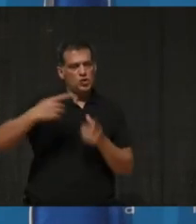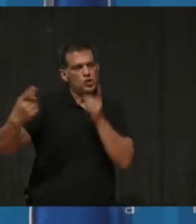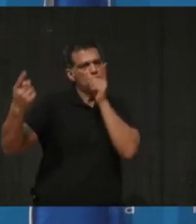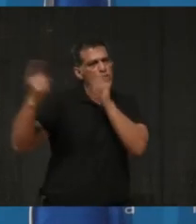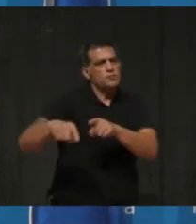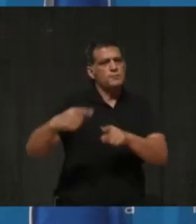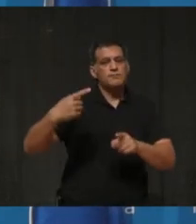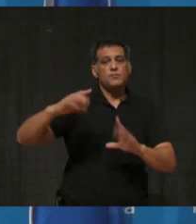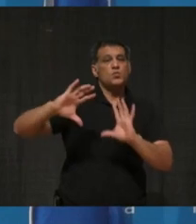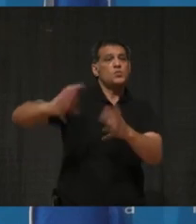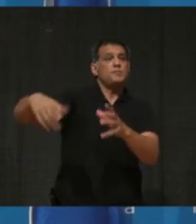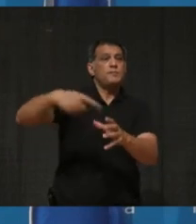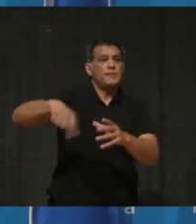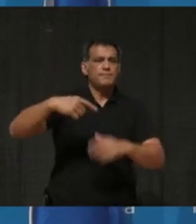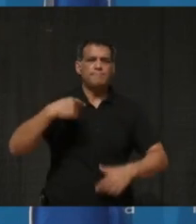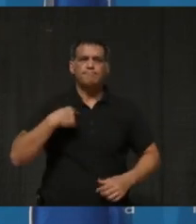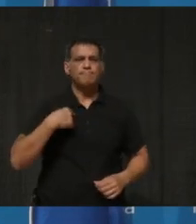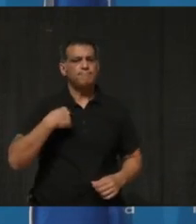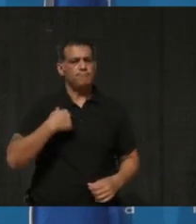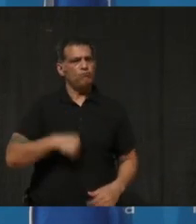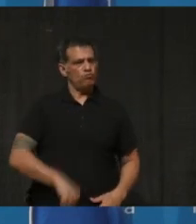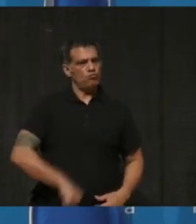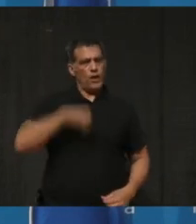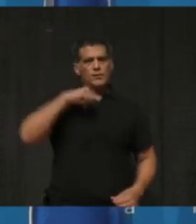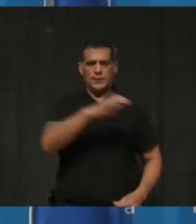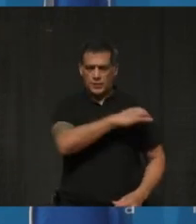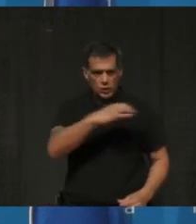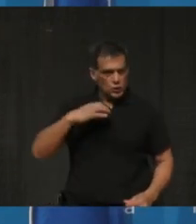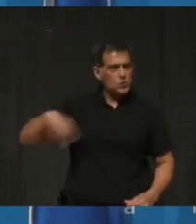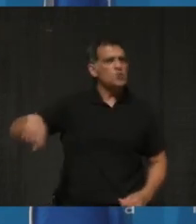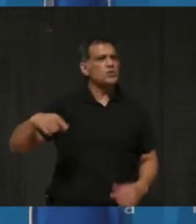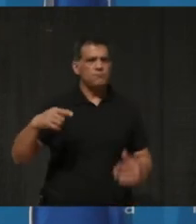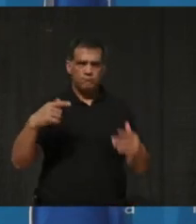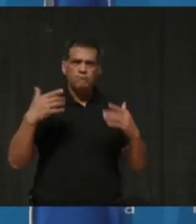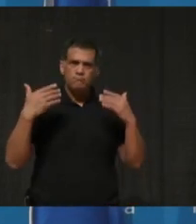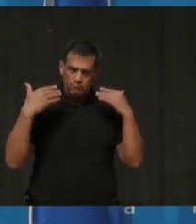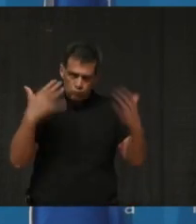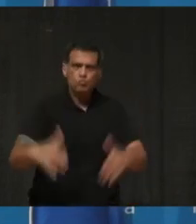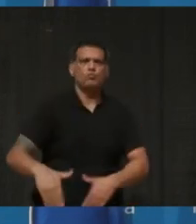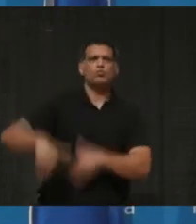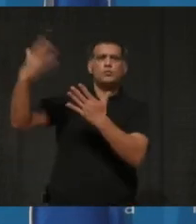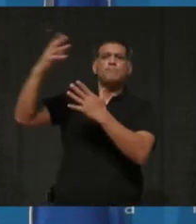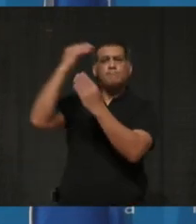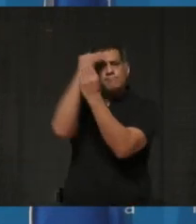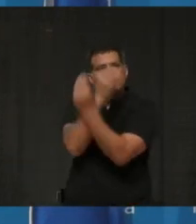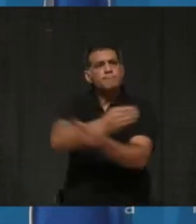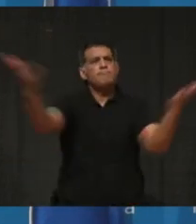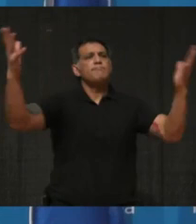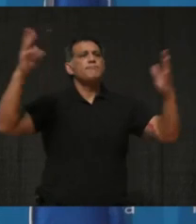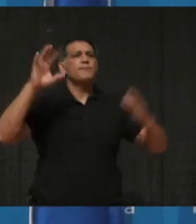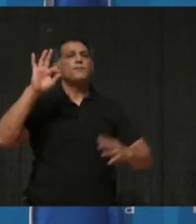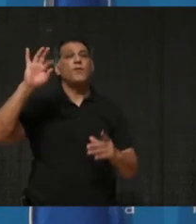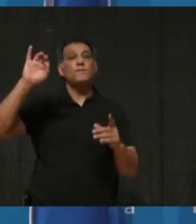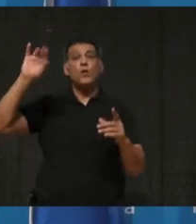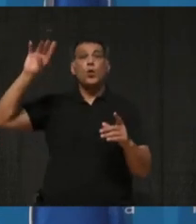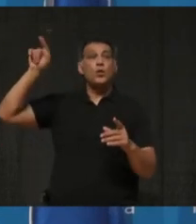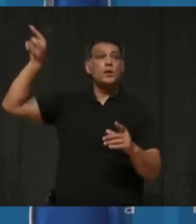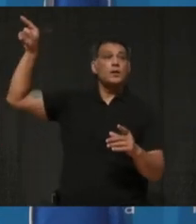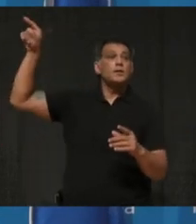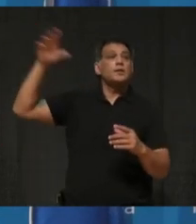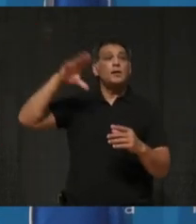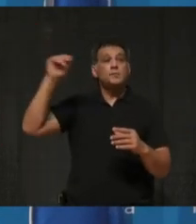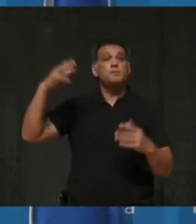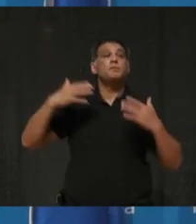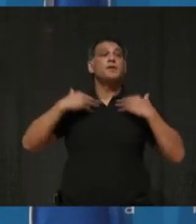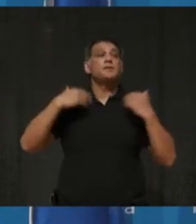of my Council colleagues. Our motion will be shared with the Premier, the Minister of Transportation, the Minister of Environment and